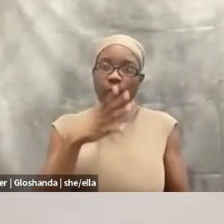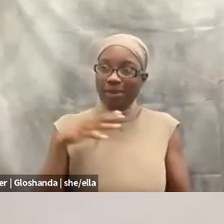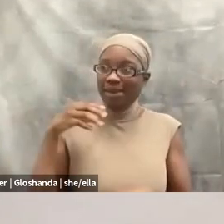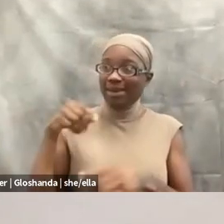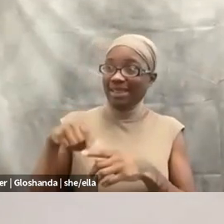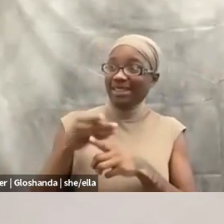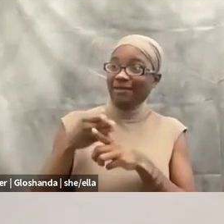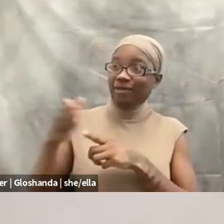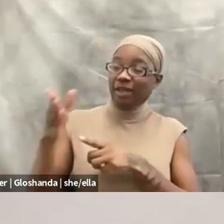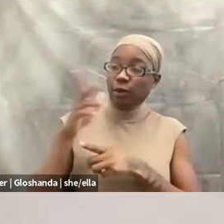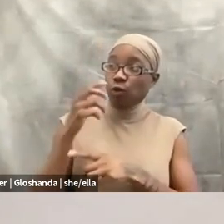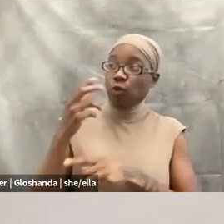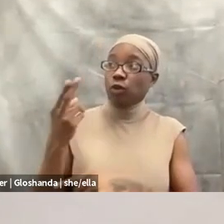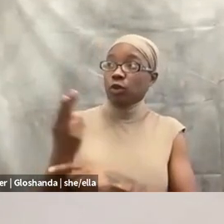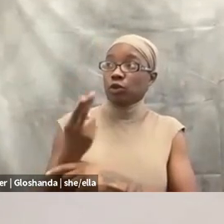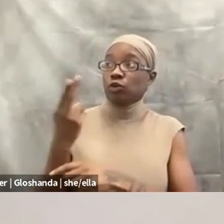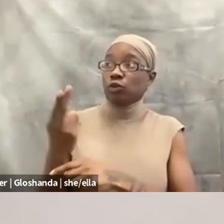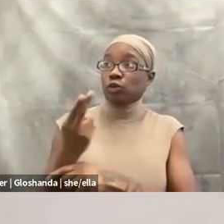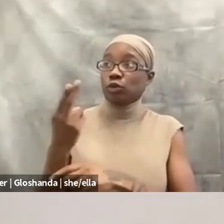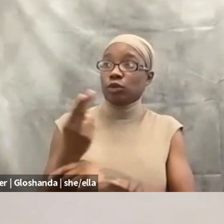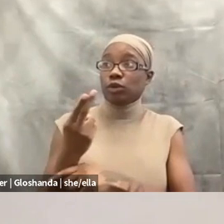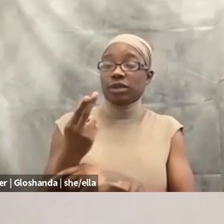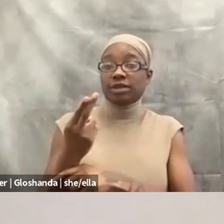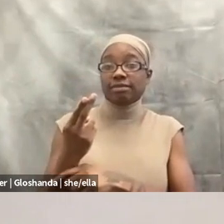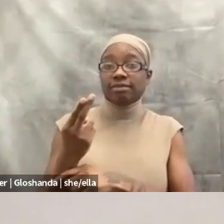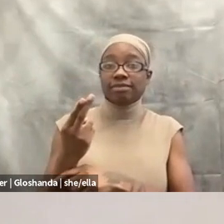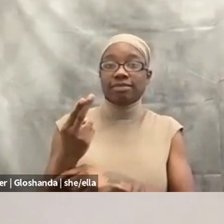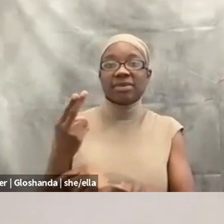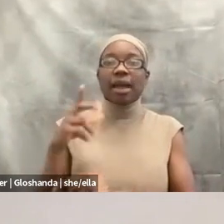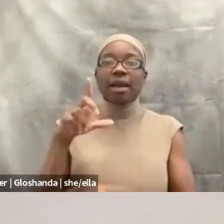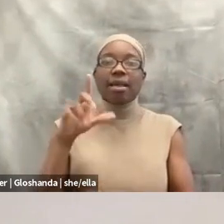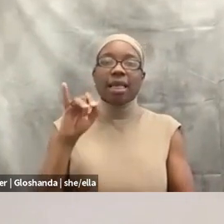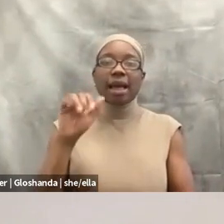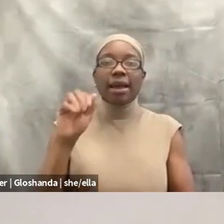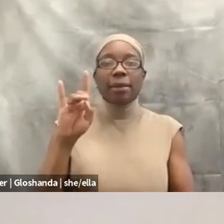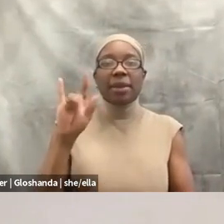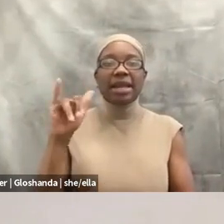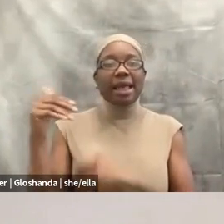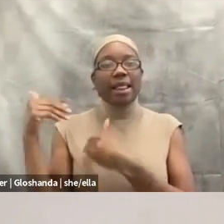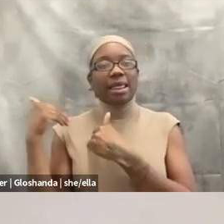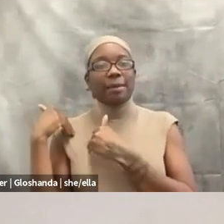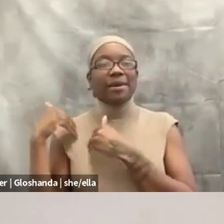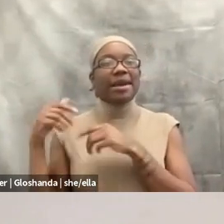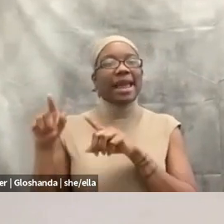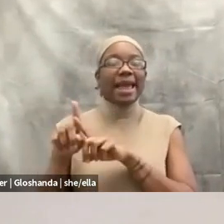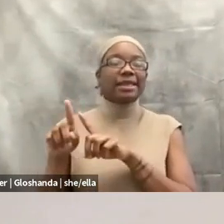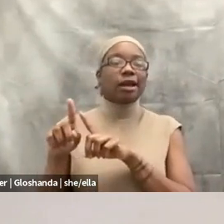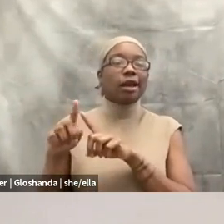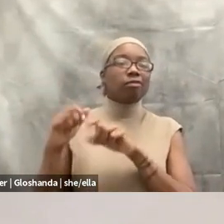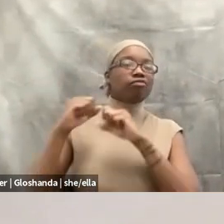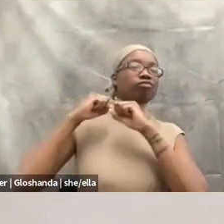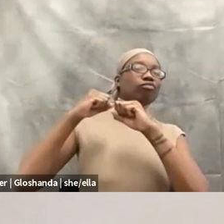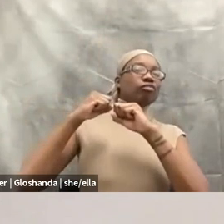use, um, liability and things like that as a shield to keep them from doing the right thing by their clients. And,